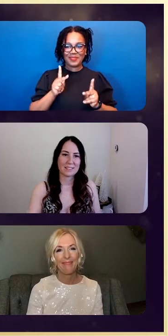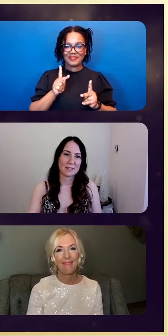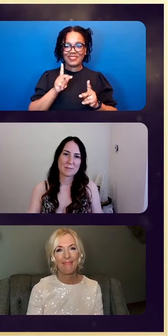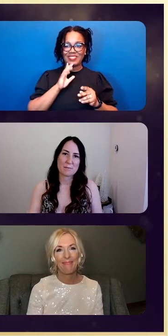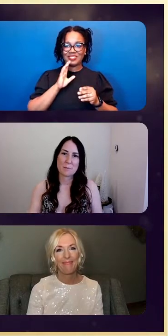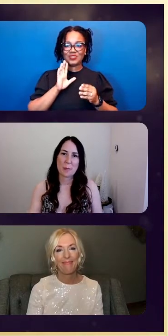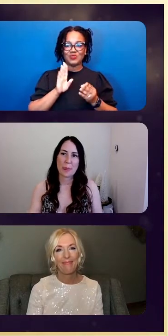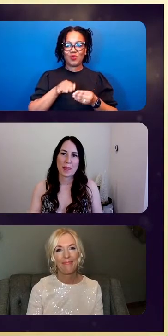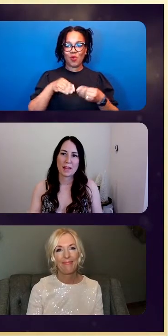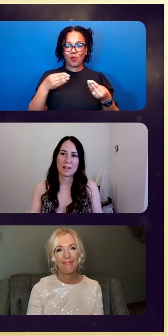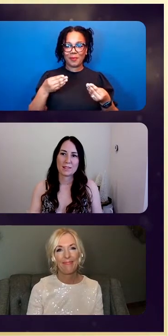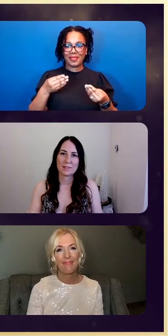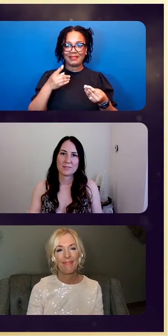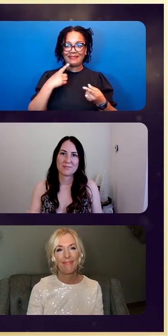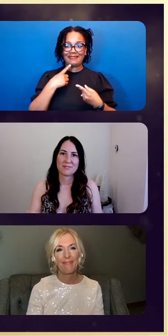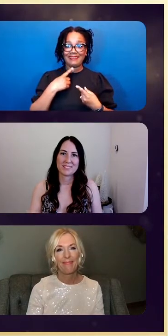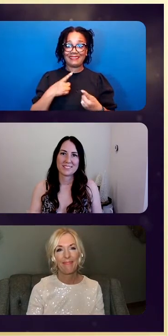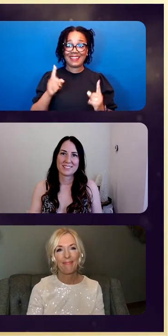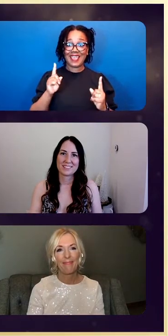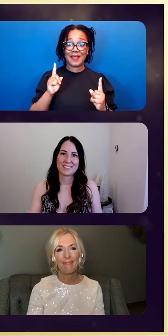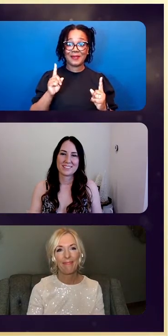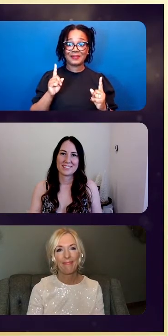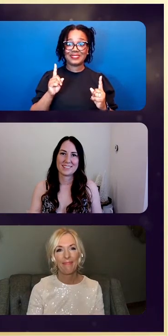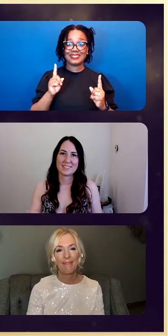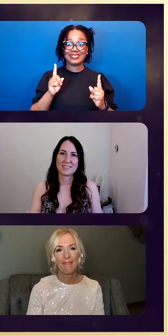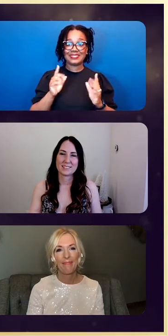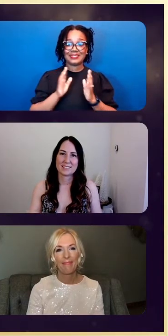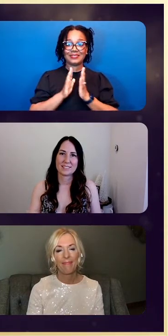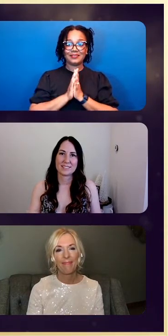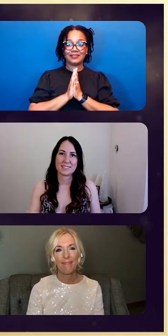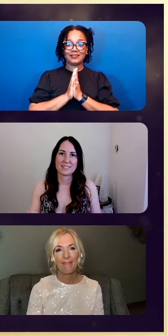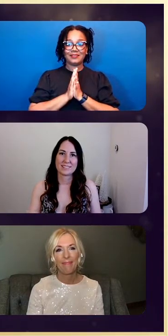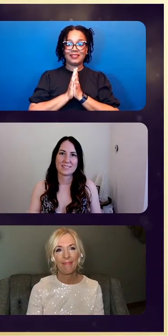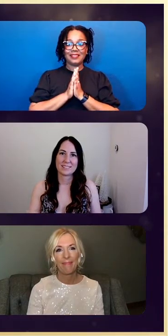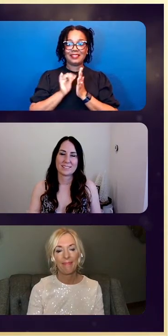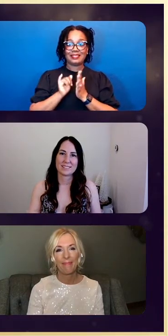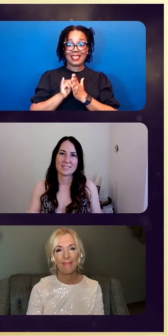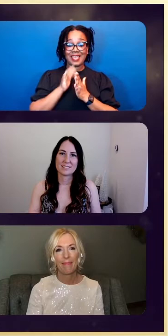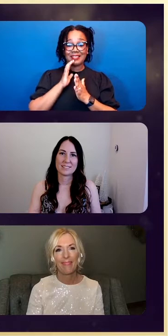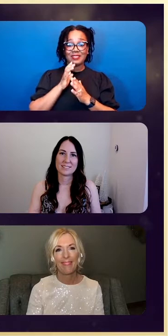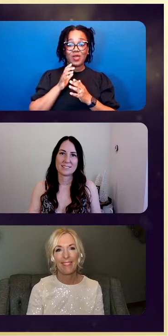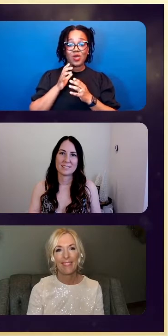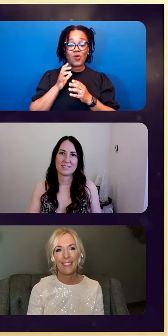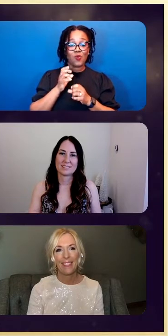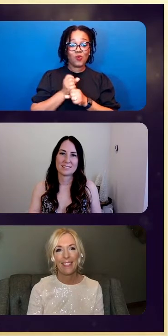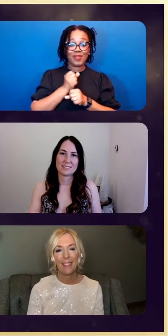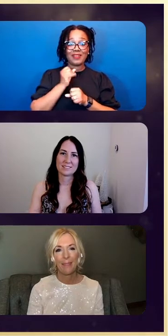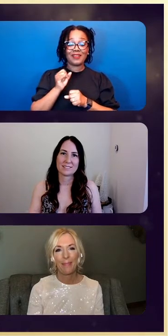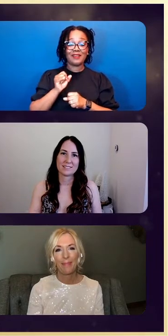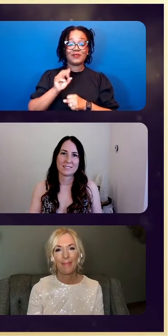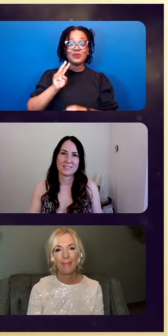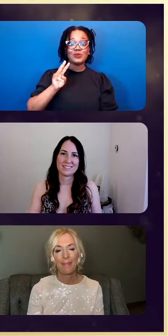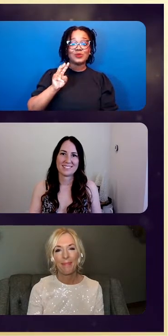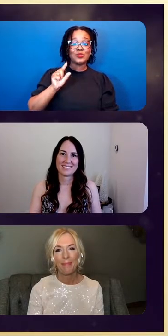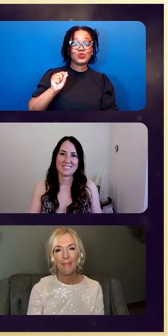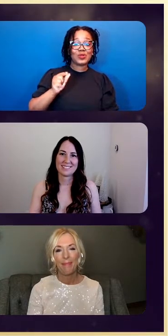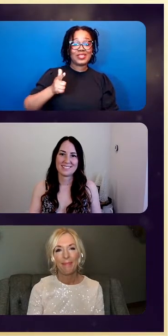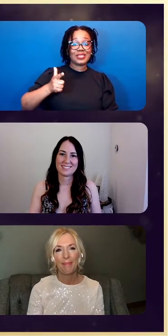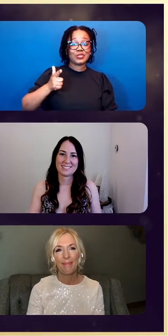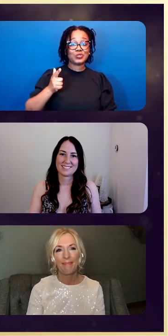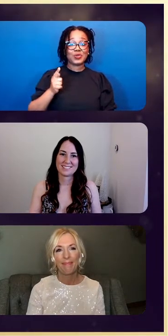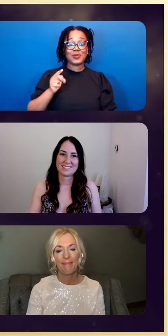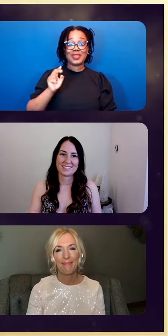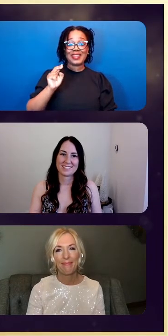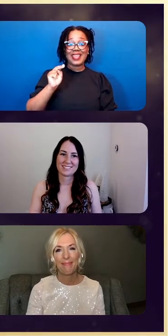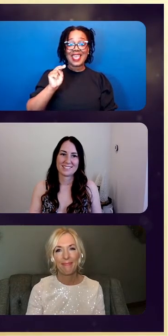that the recipient of the 2021 NEA Member